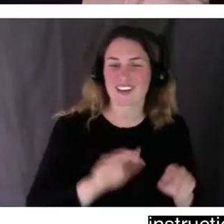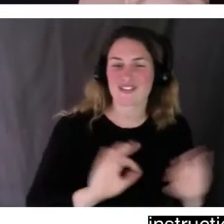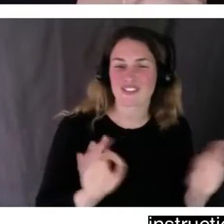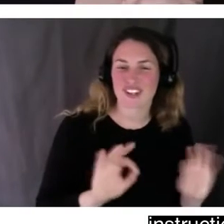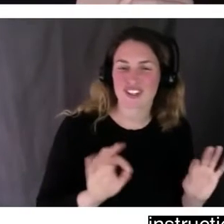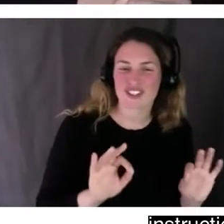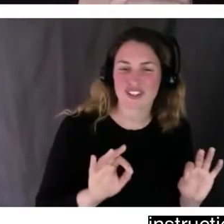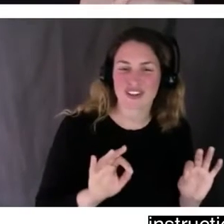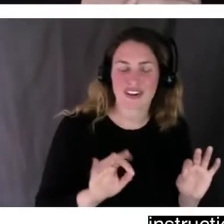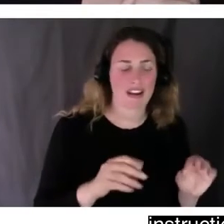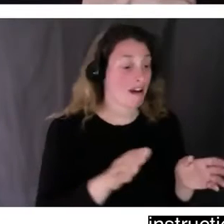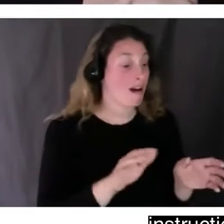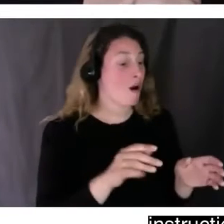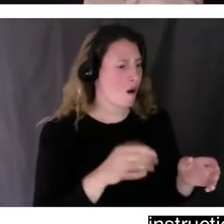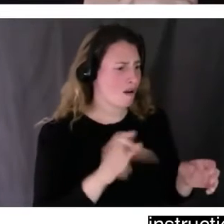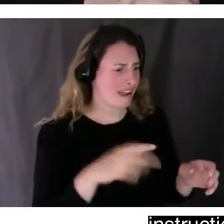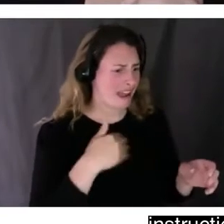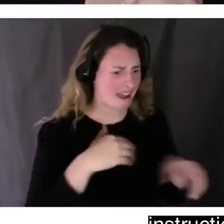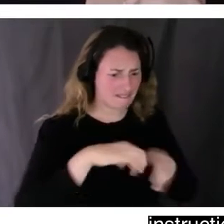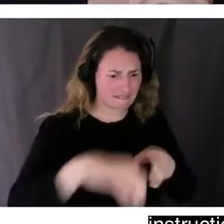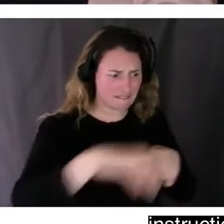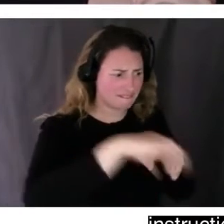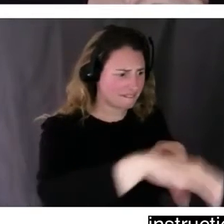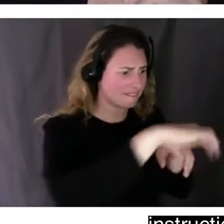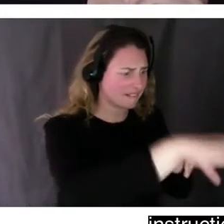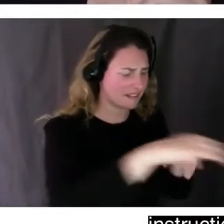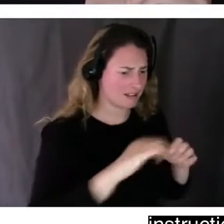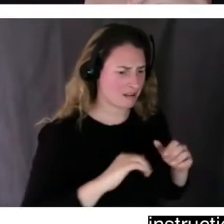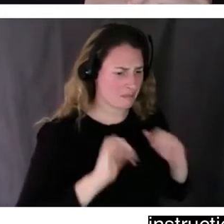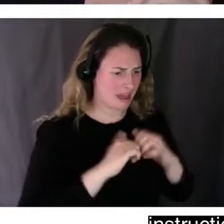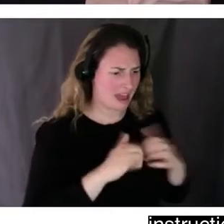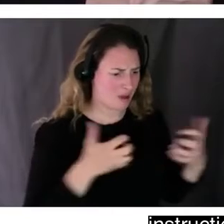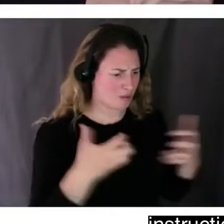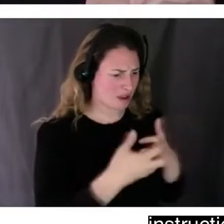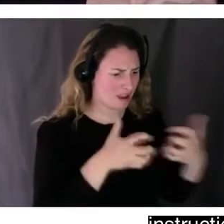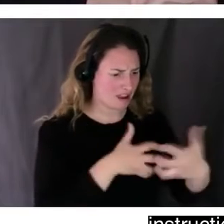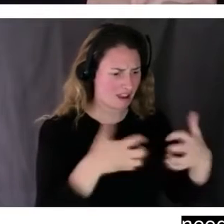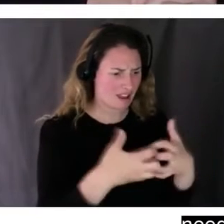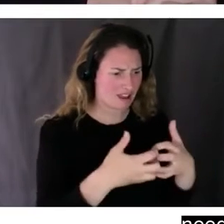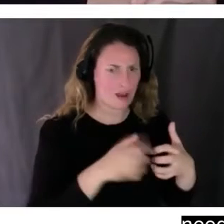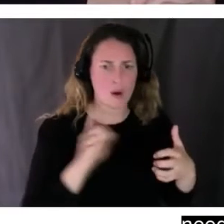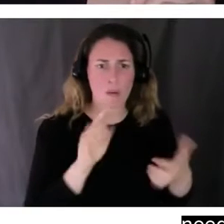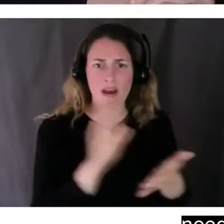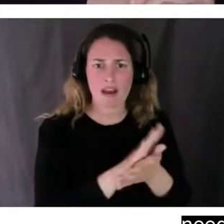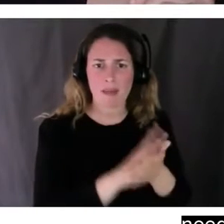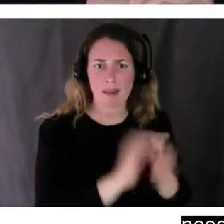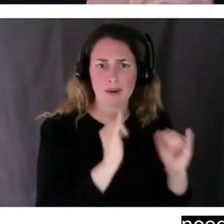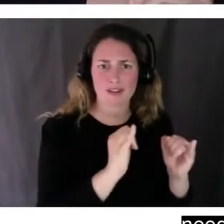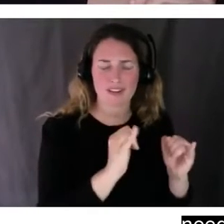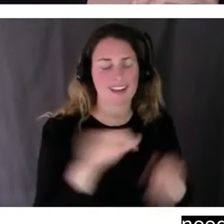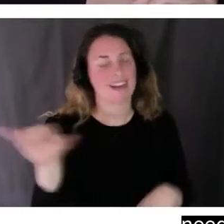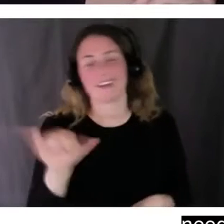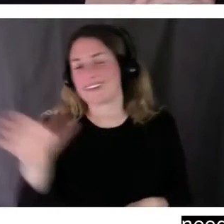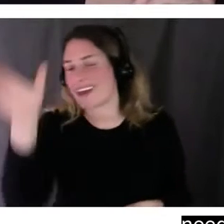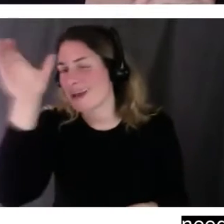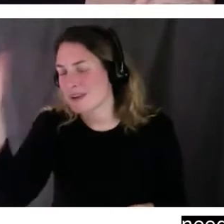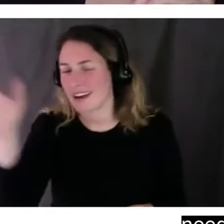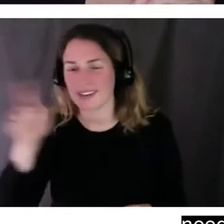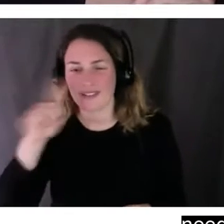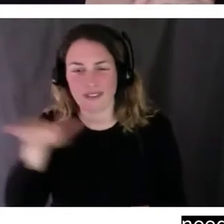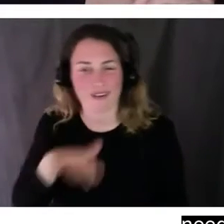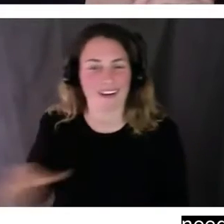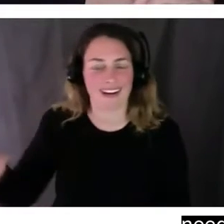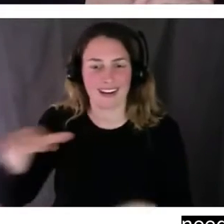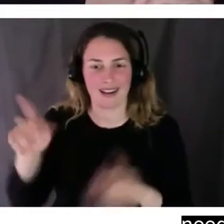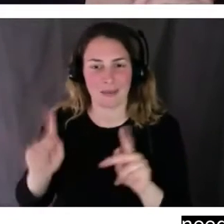the instructions. That's right. And so, you know, our managers need that support in